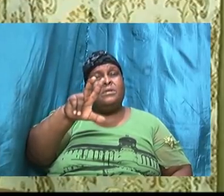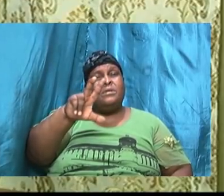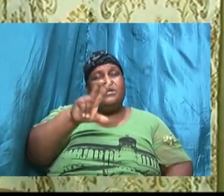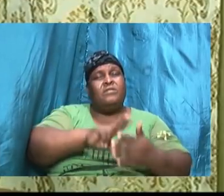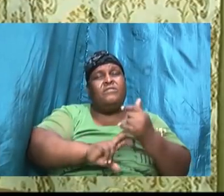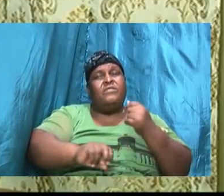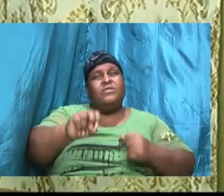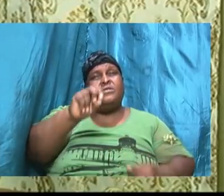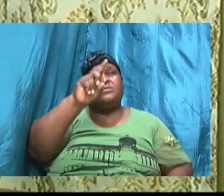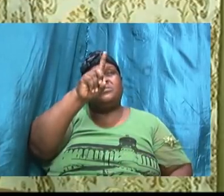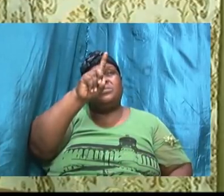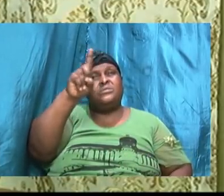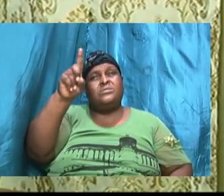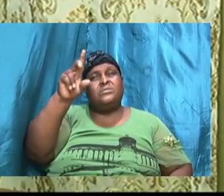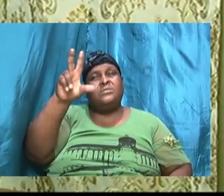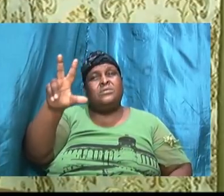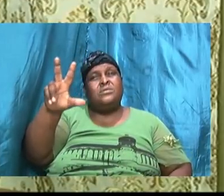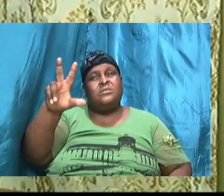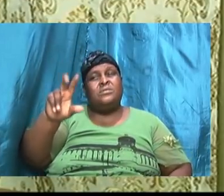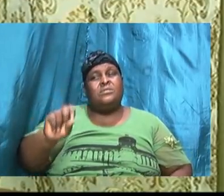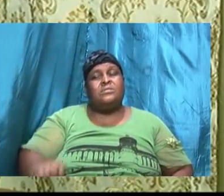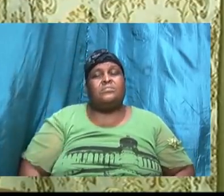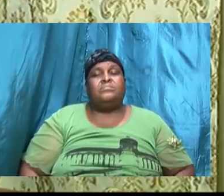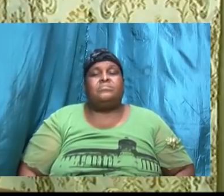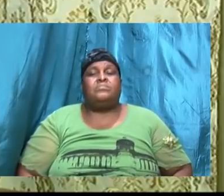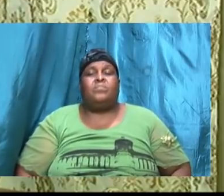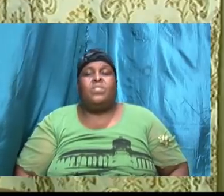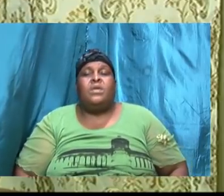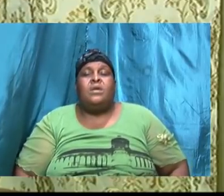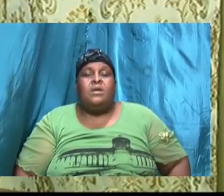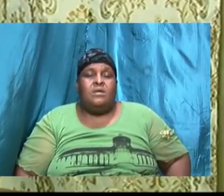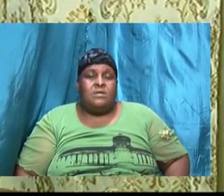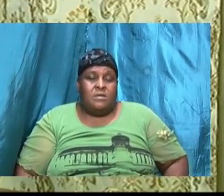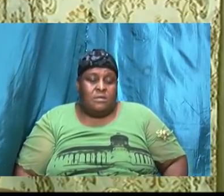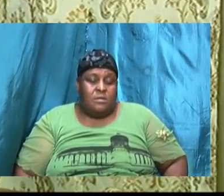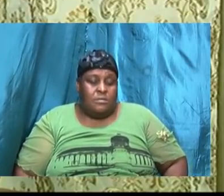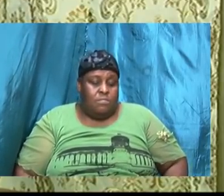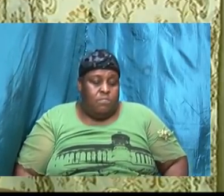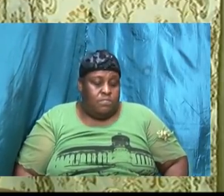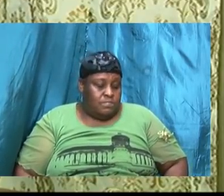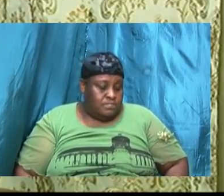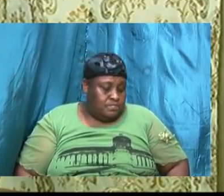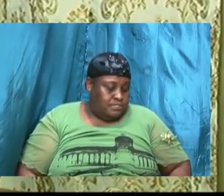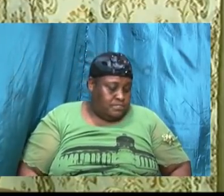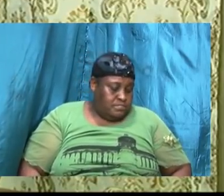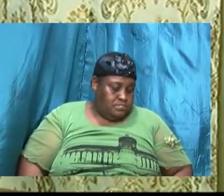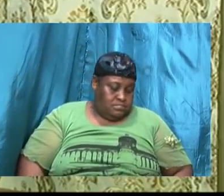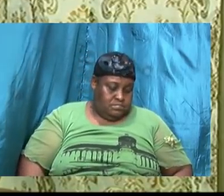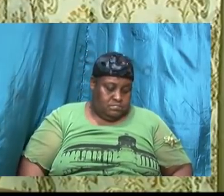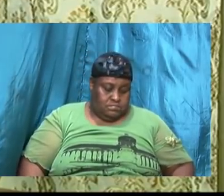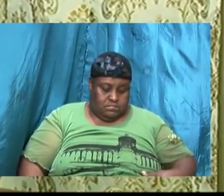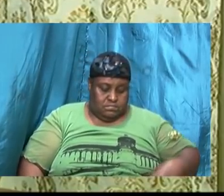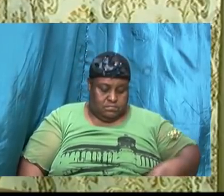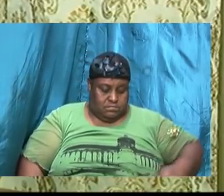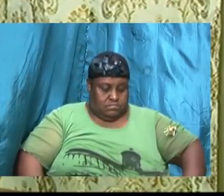and we be looking at a couple of them the others I will give you just that you could add to your notes that you are